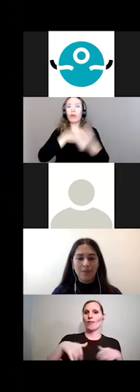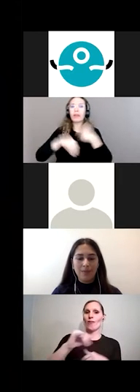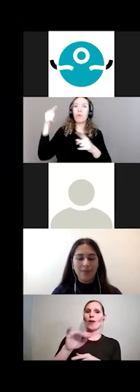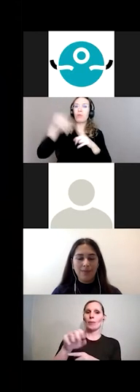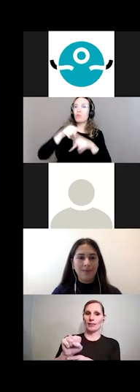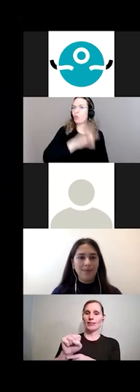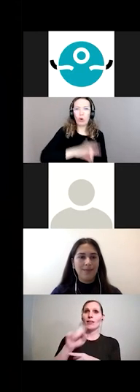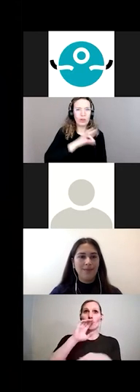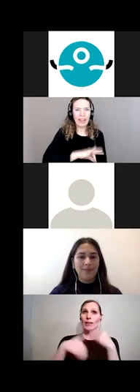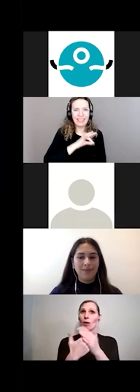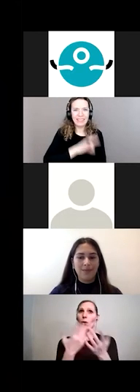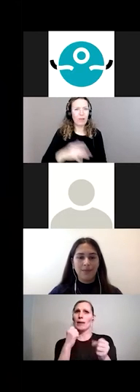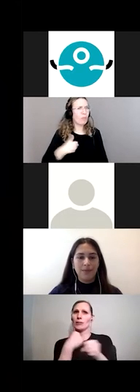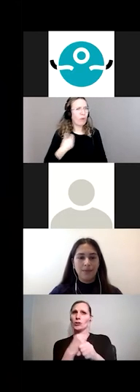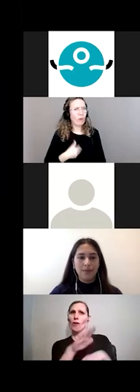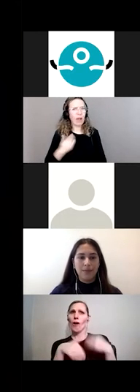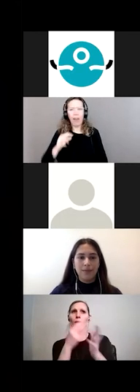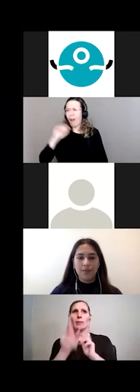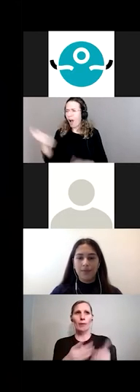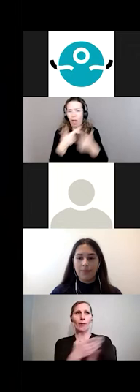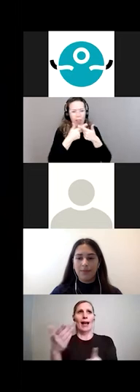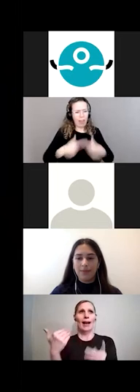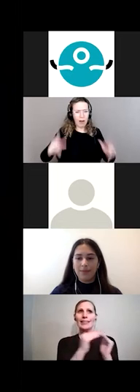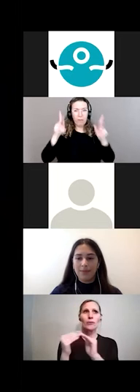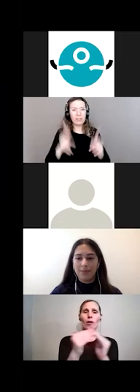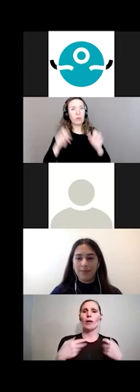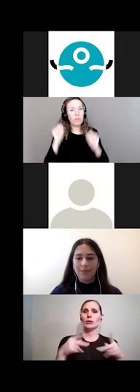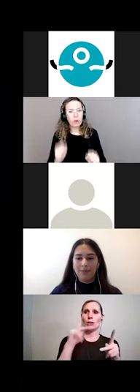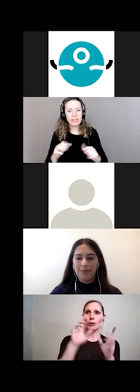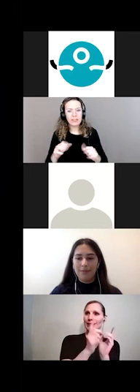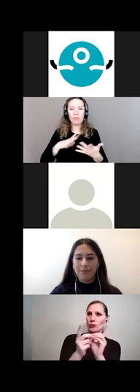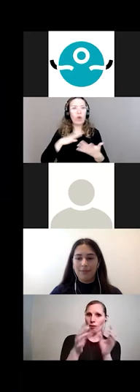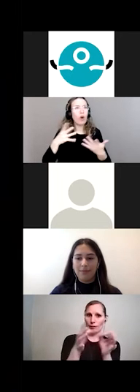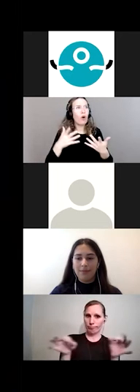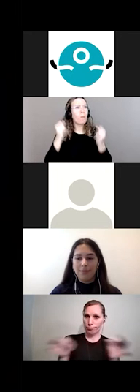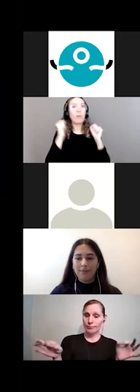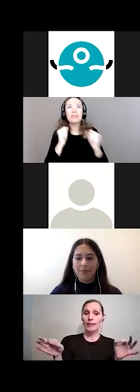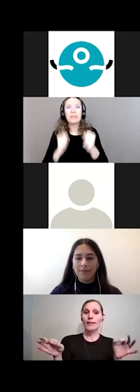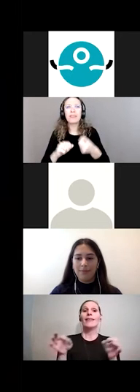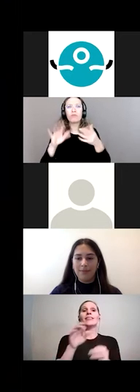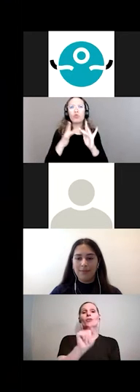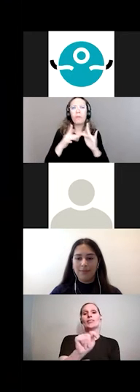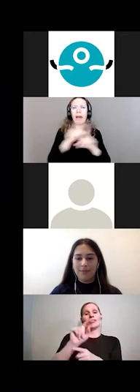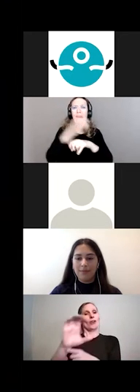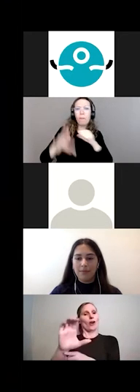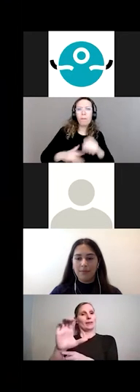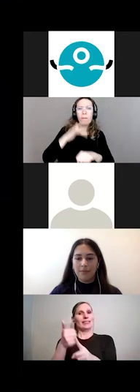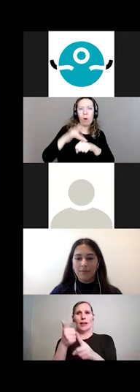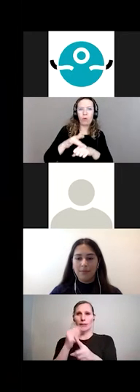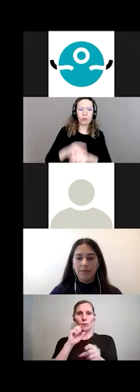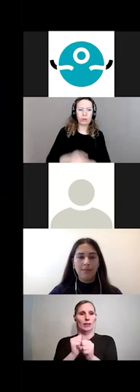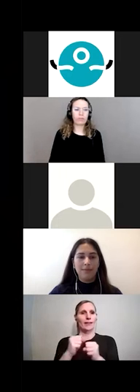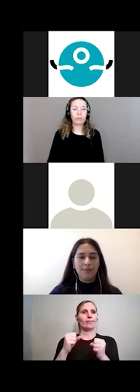all languages are able to enjoy the same digital opportunities around the world. Translation Commons is one of the founding member organizations